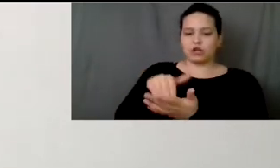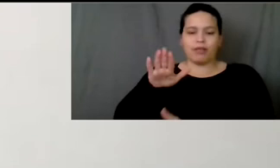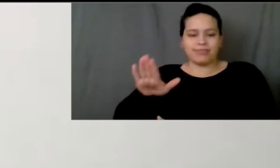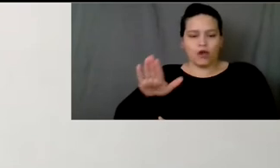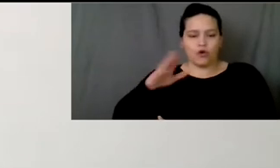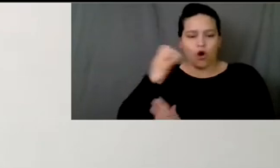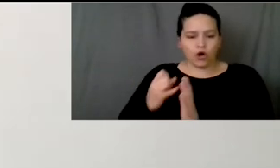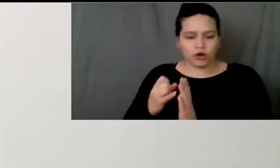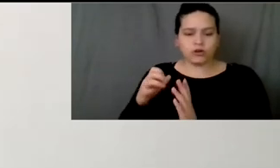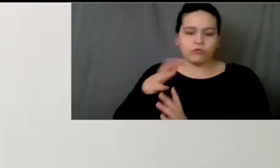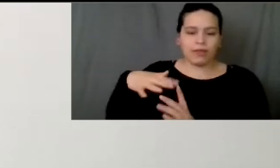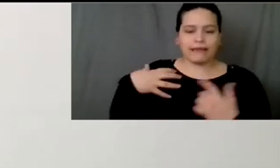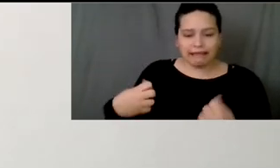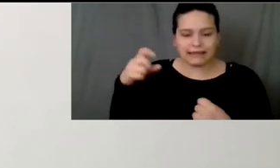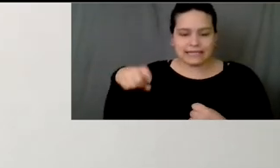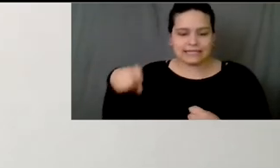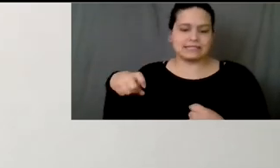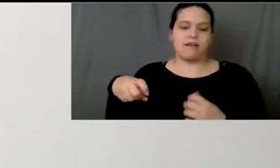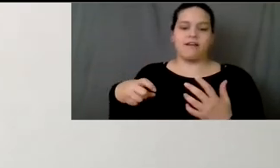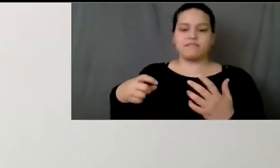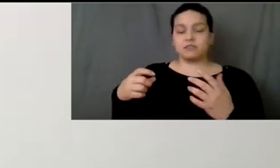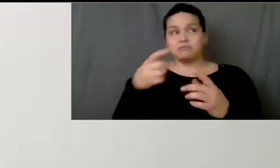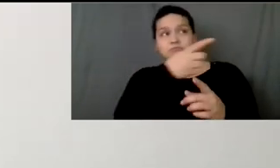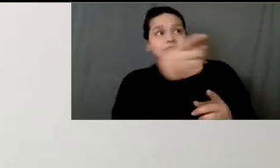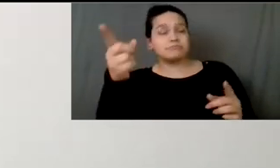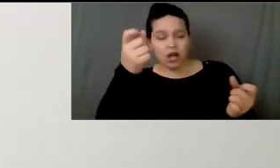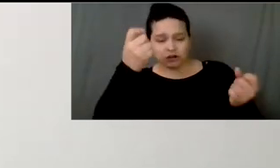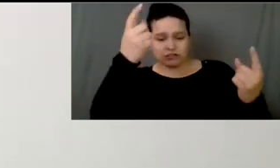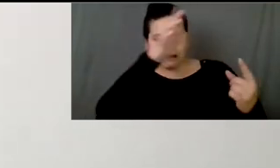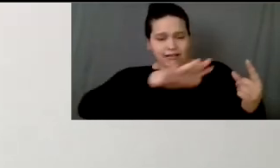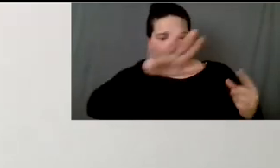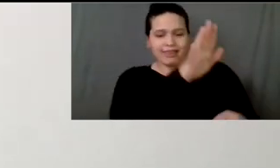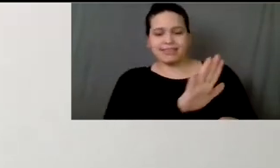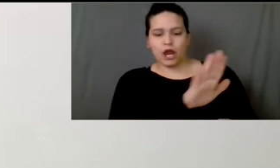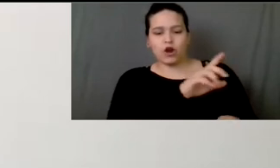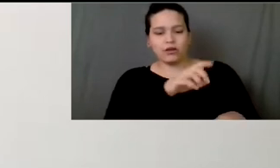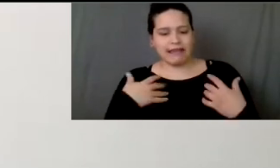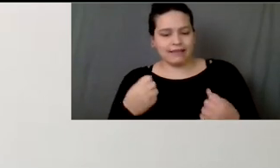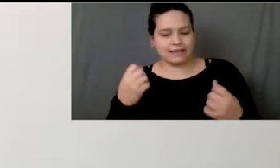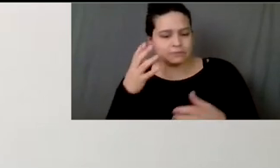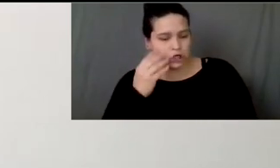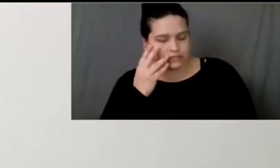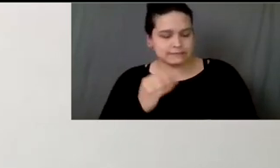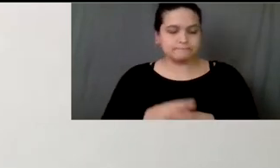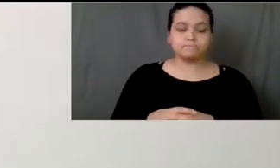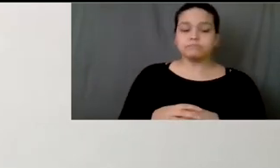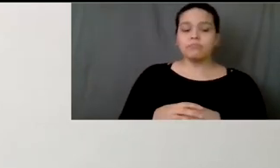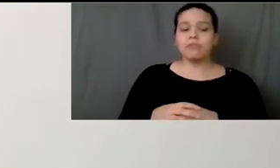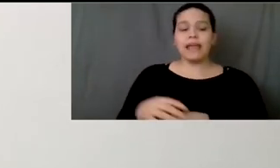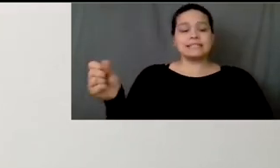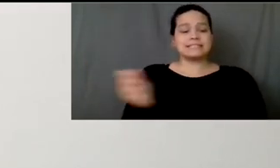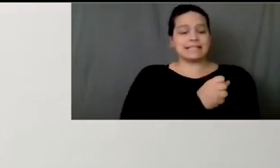A stage manager in the Washington DC area primarily for theater for young audiences.